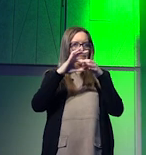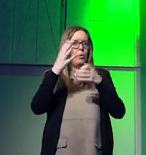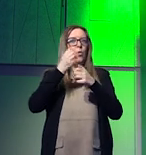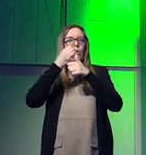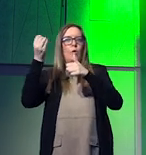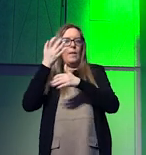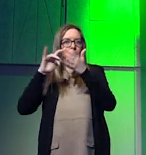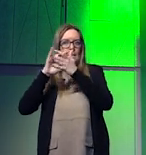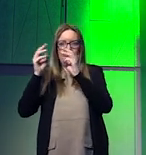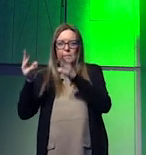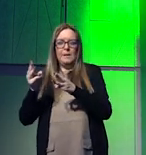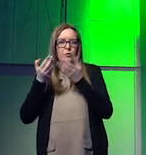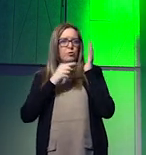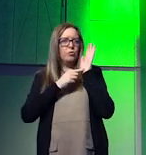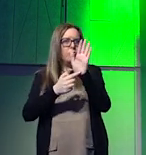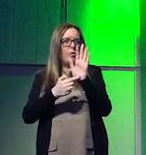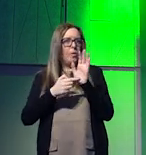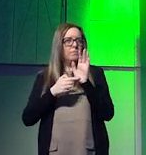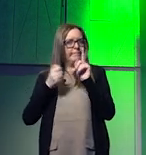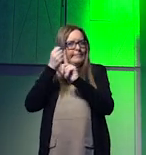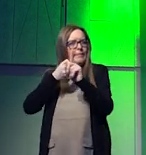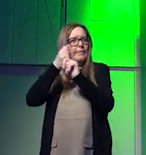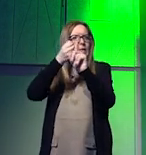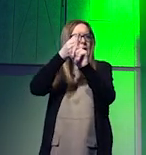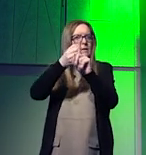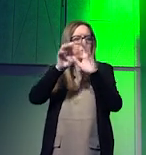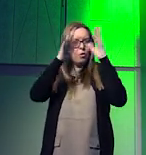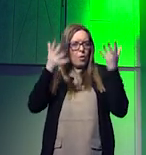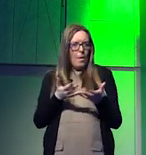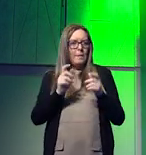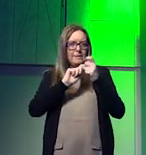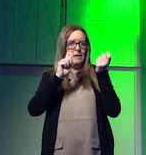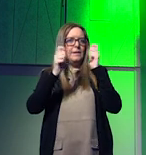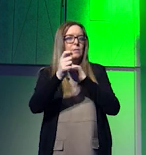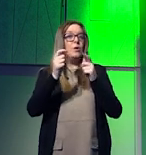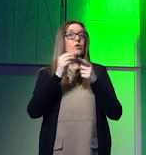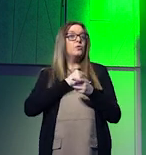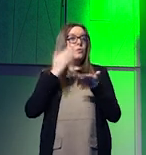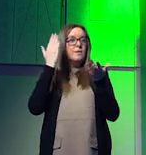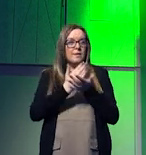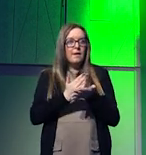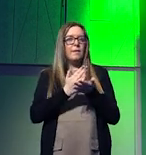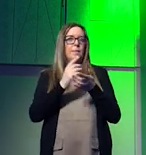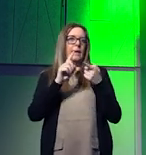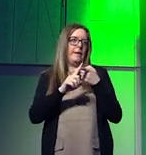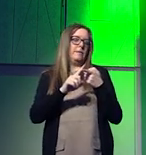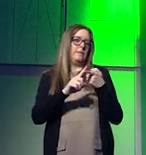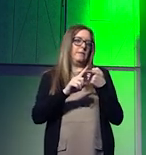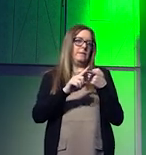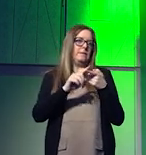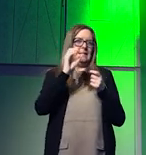powers, to frame the fight for global adaptation, to preempt and prevent the slide into